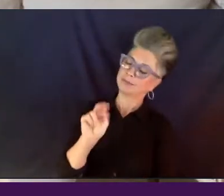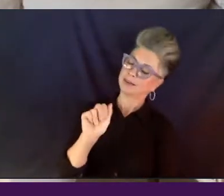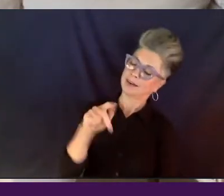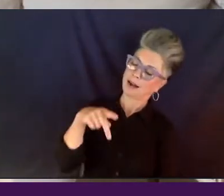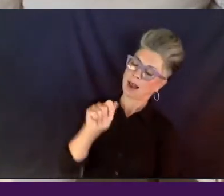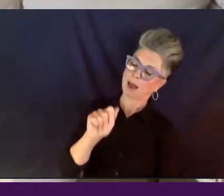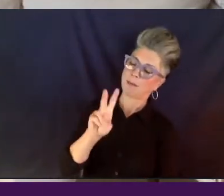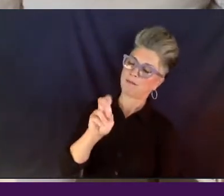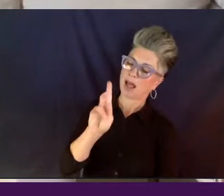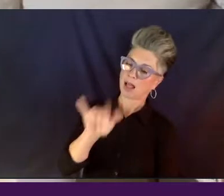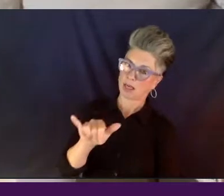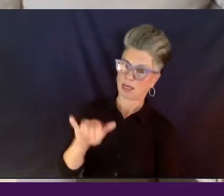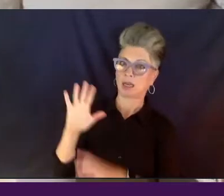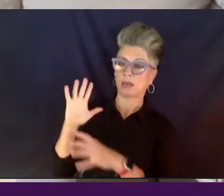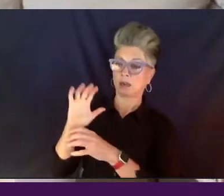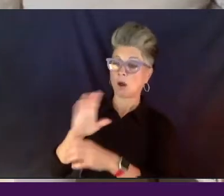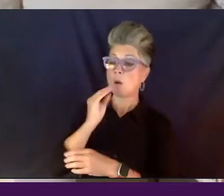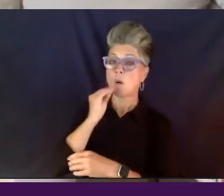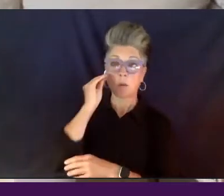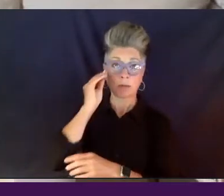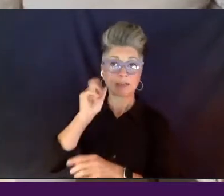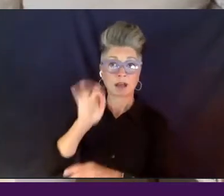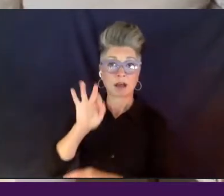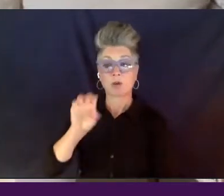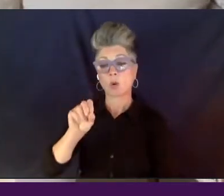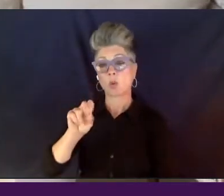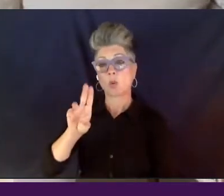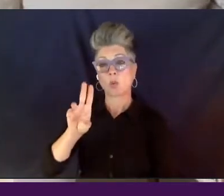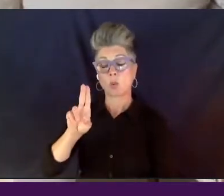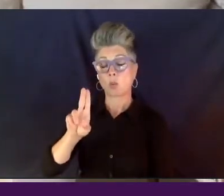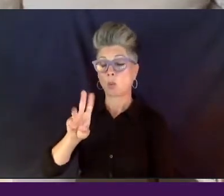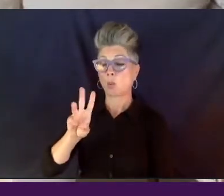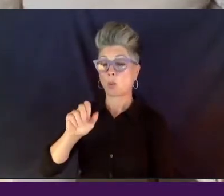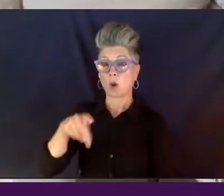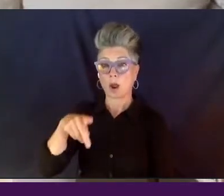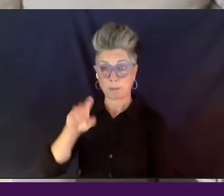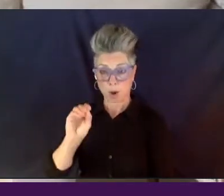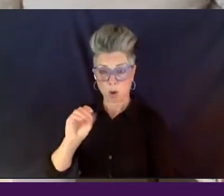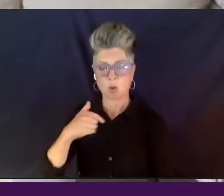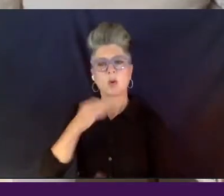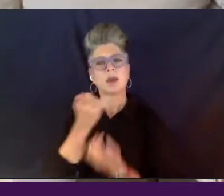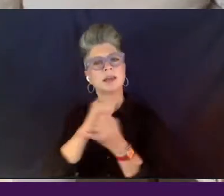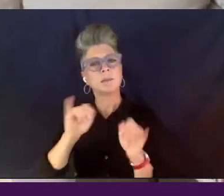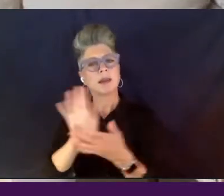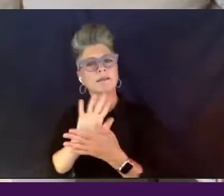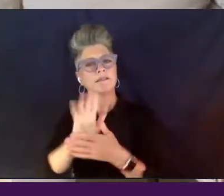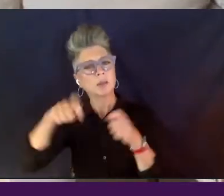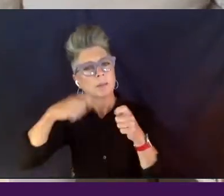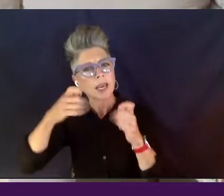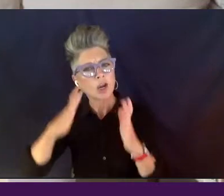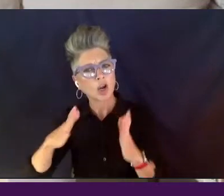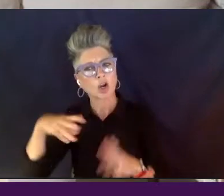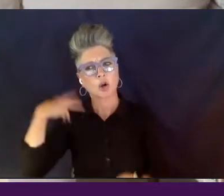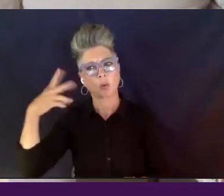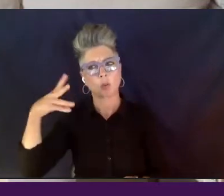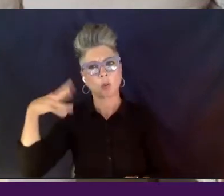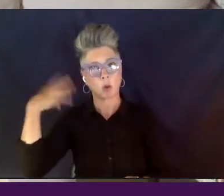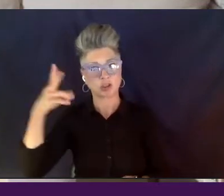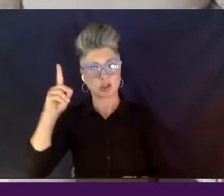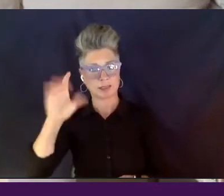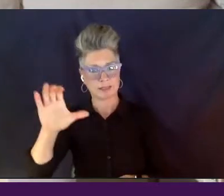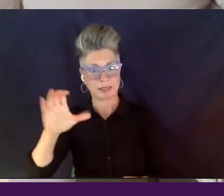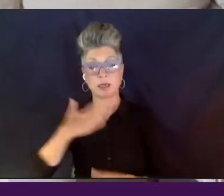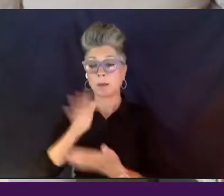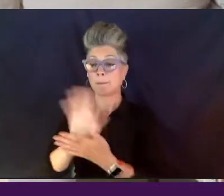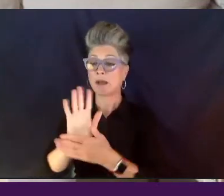of the Waple. I'm an independent filmmaker based in Washington, D.C. And my film First Vote is a